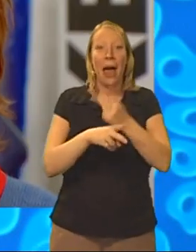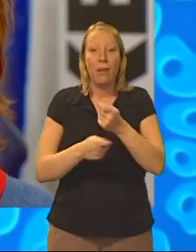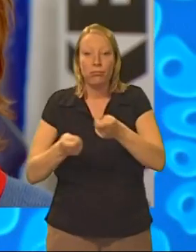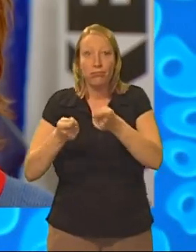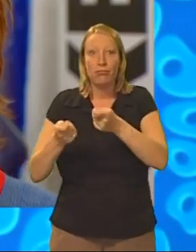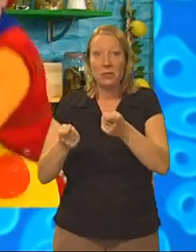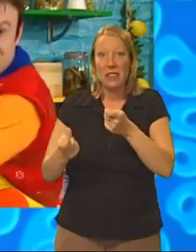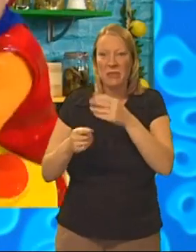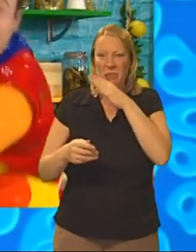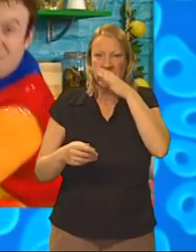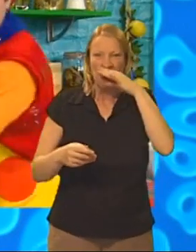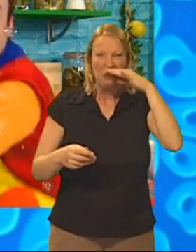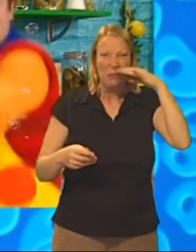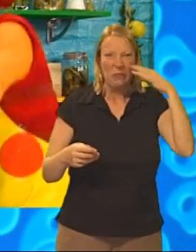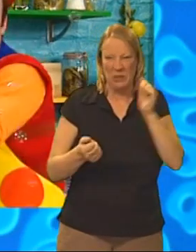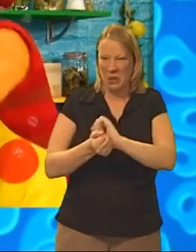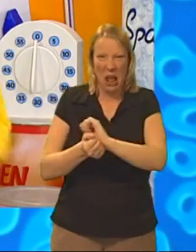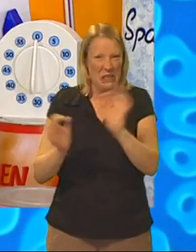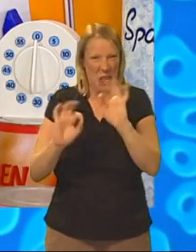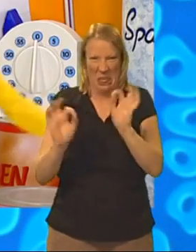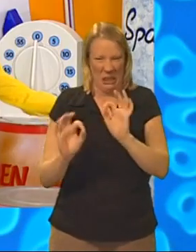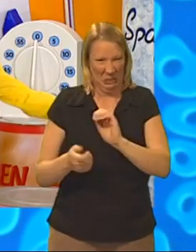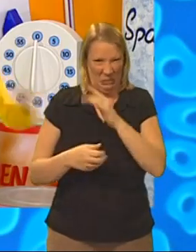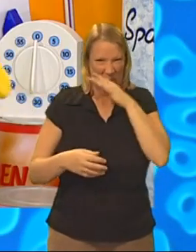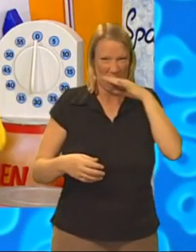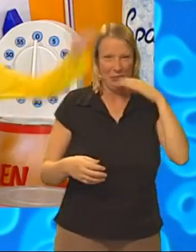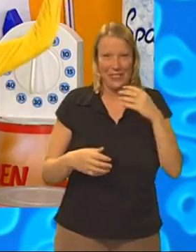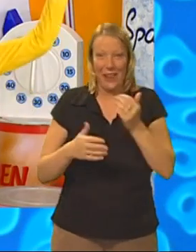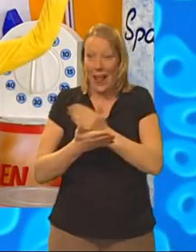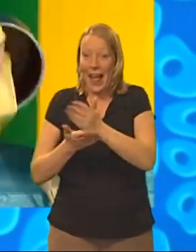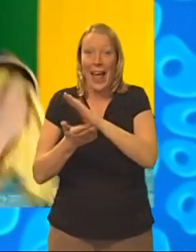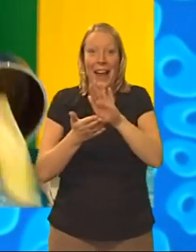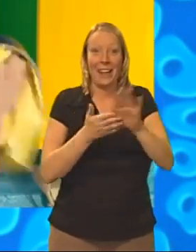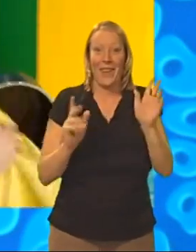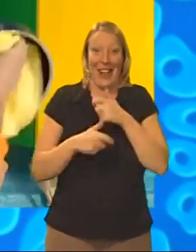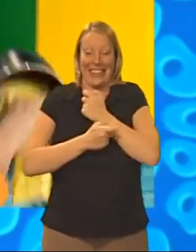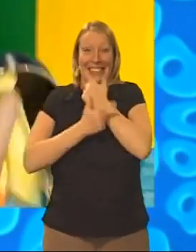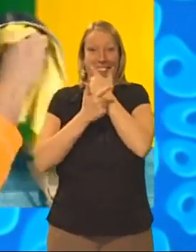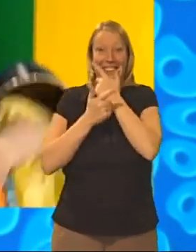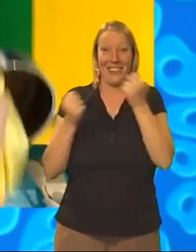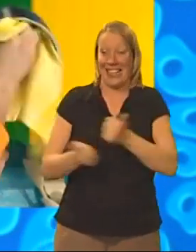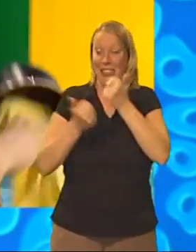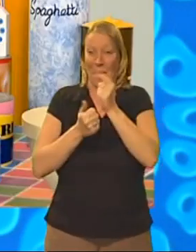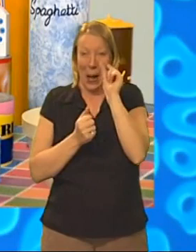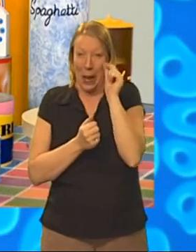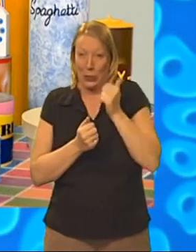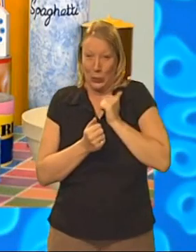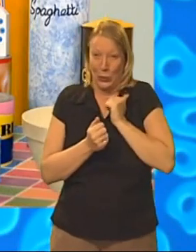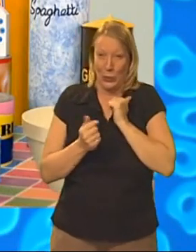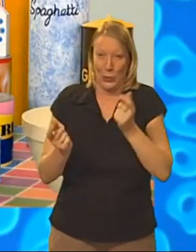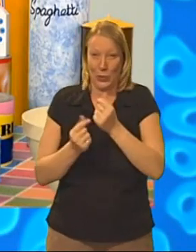pans we'll start to smell. If we don't wash them really well. And now it's clear, let's all smile. We'll be finished in a little while. All